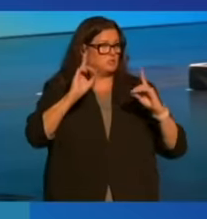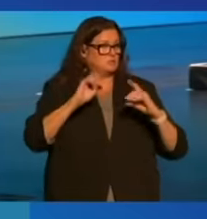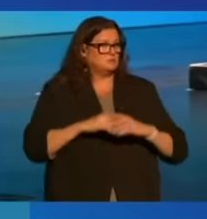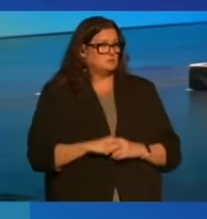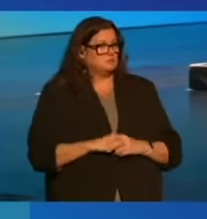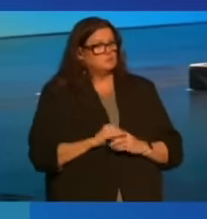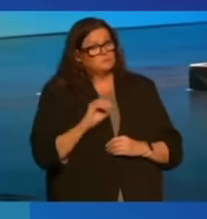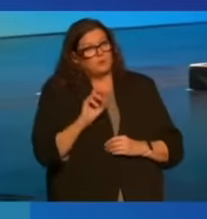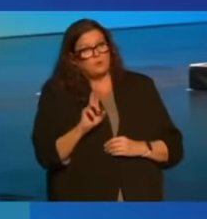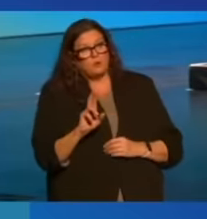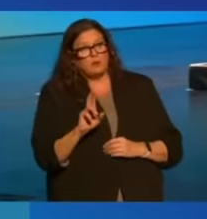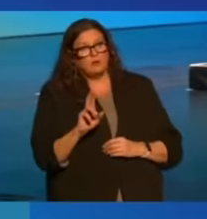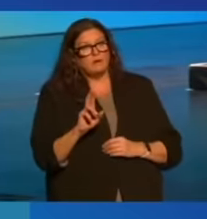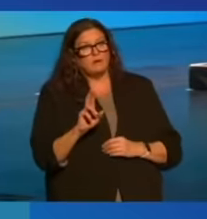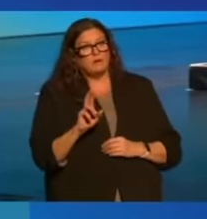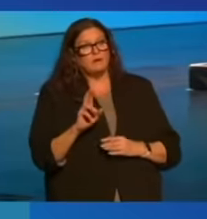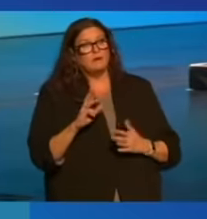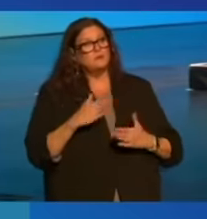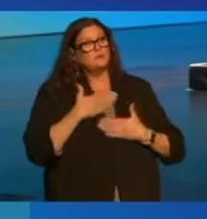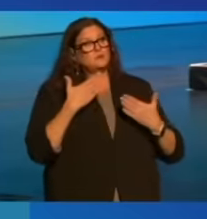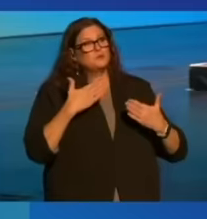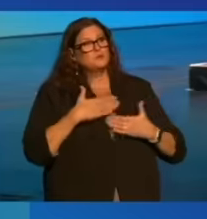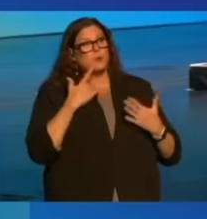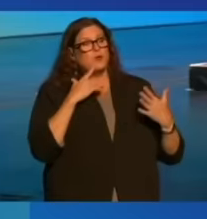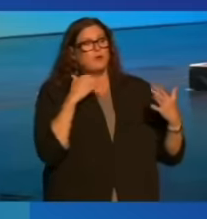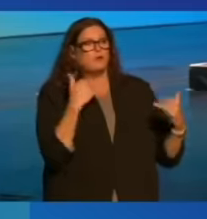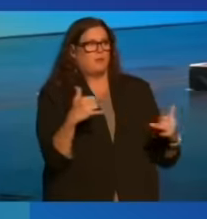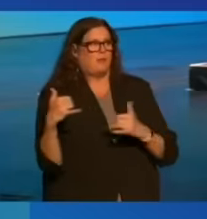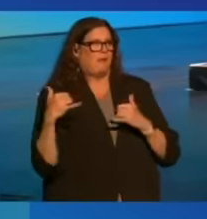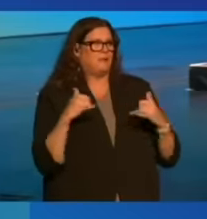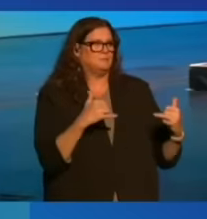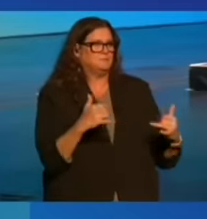or the joy of their play.